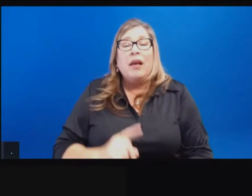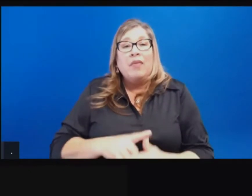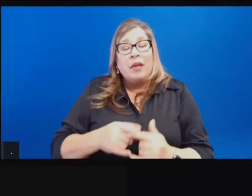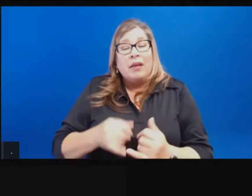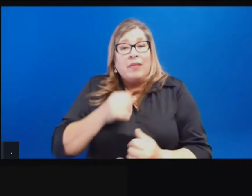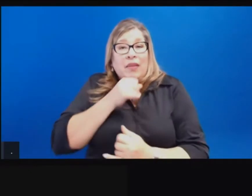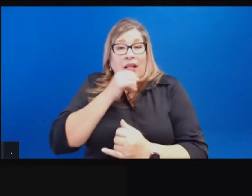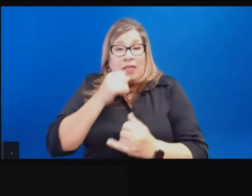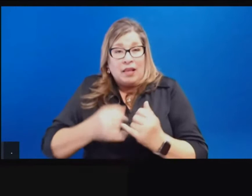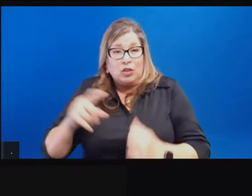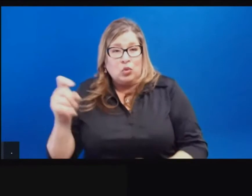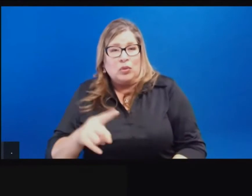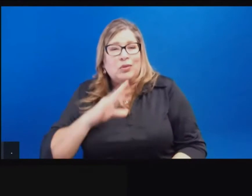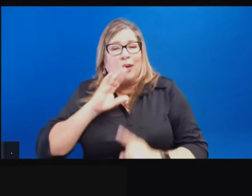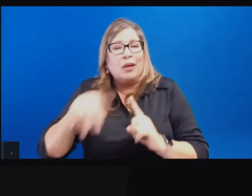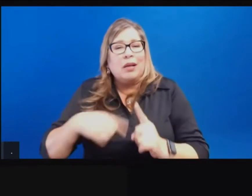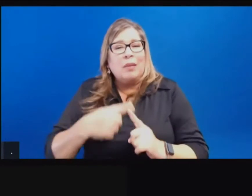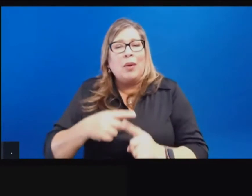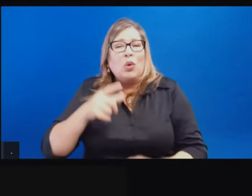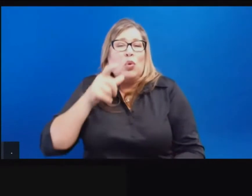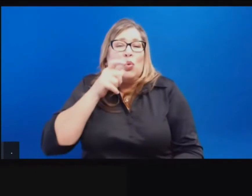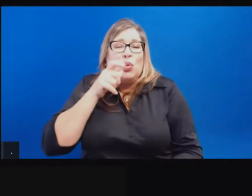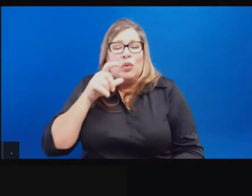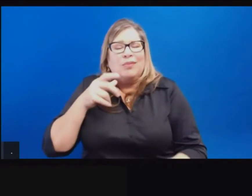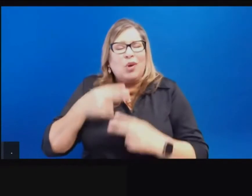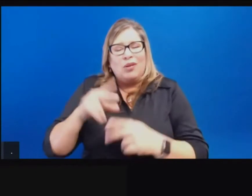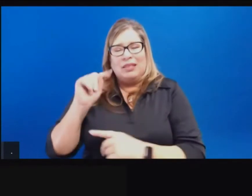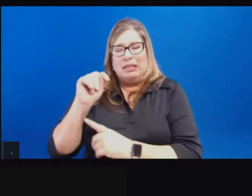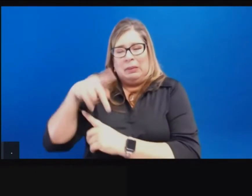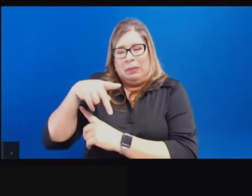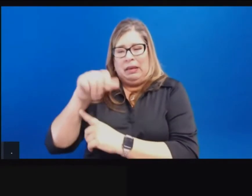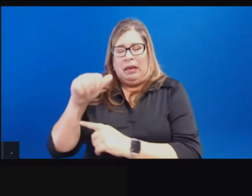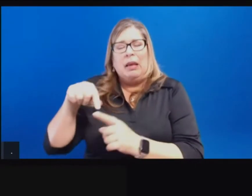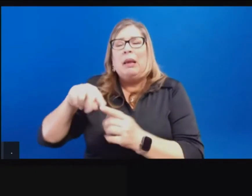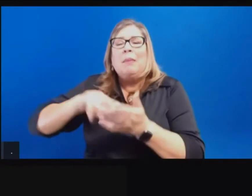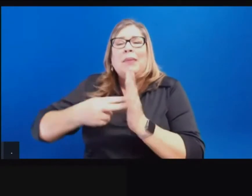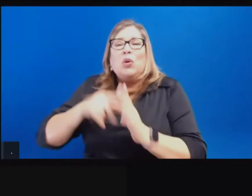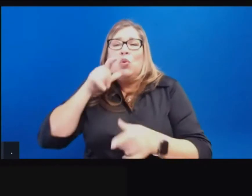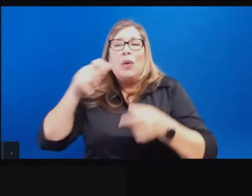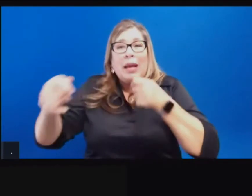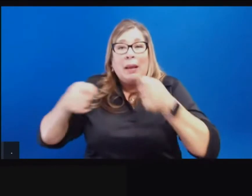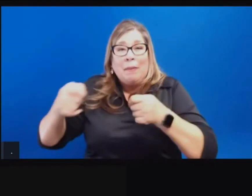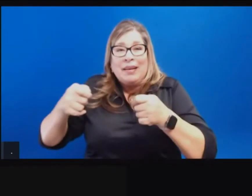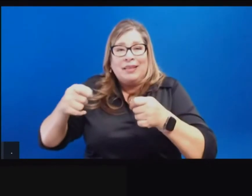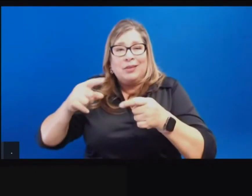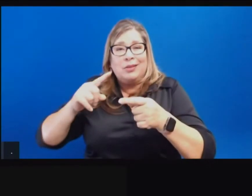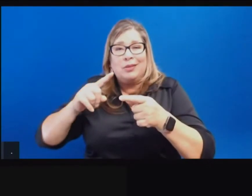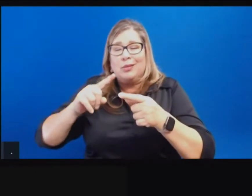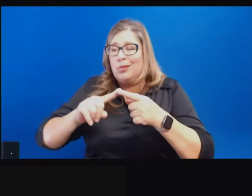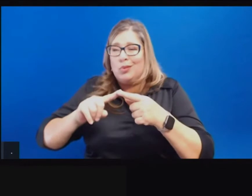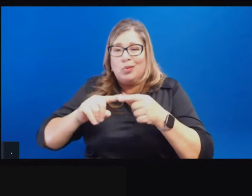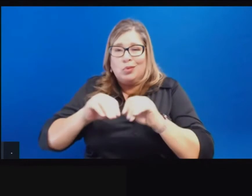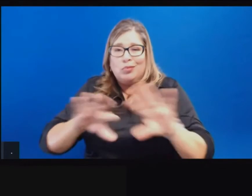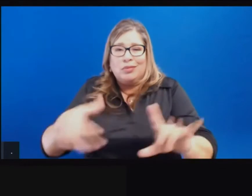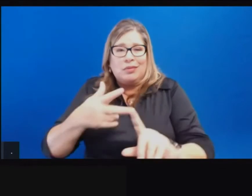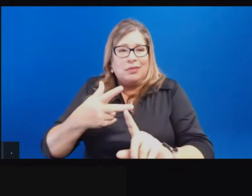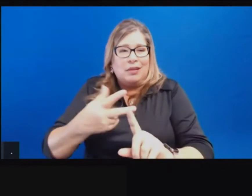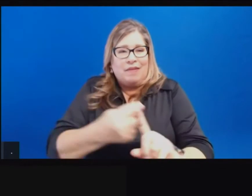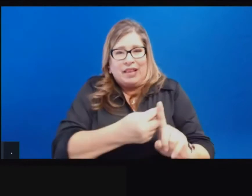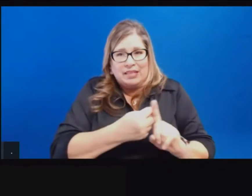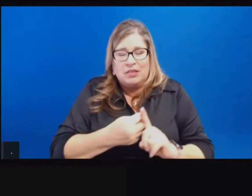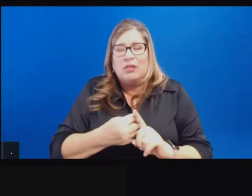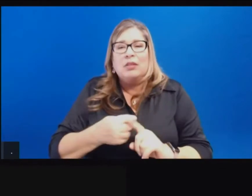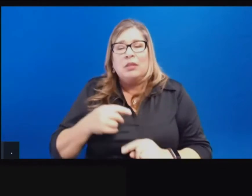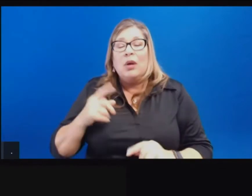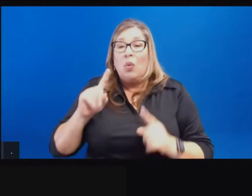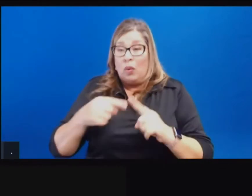discussion with many individuals and partners to talk about how this might work and when we have more information about that, we will definitely